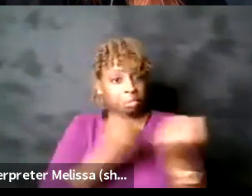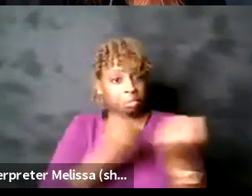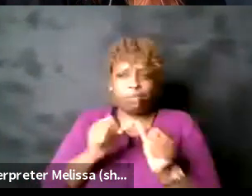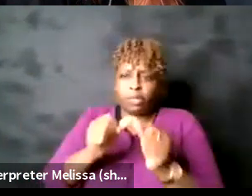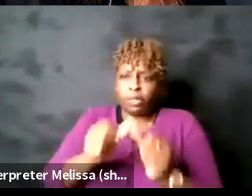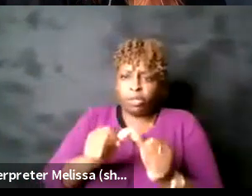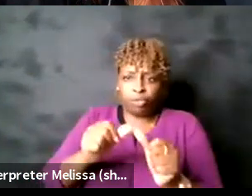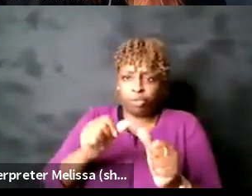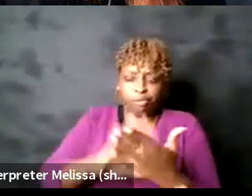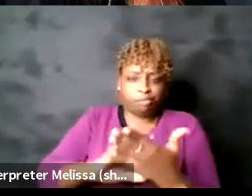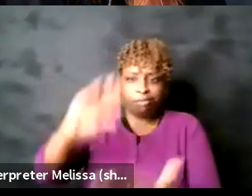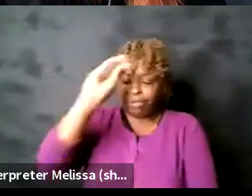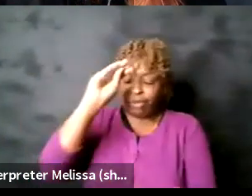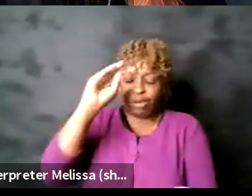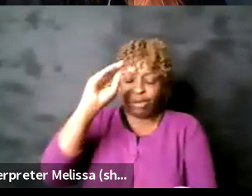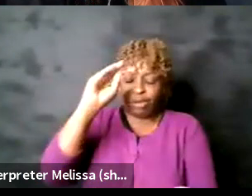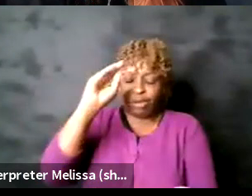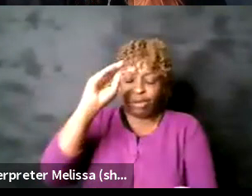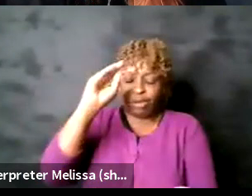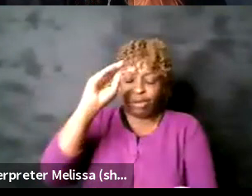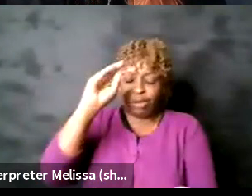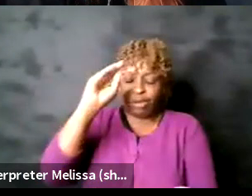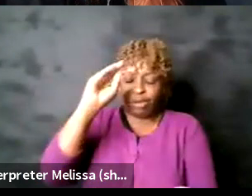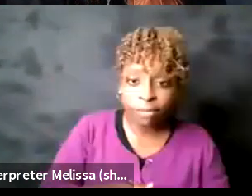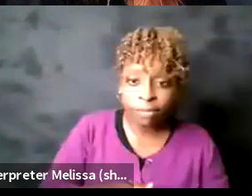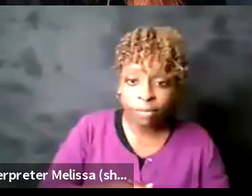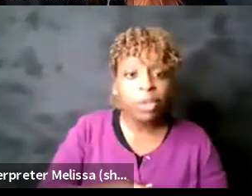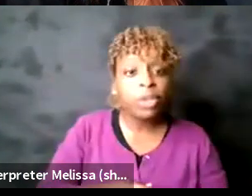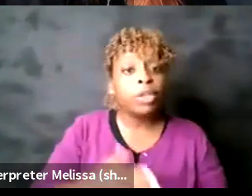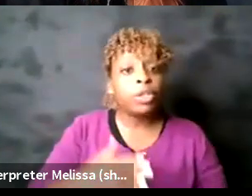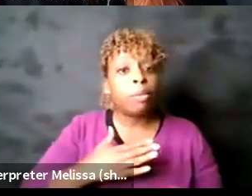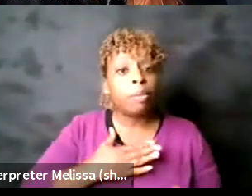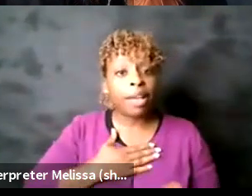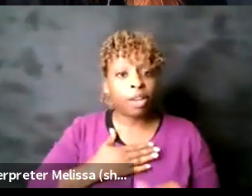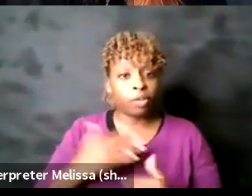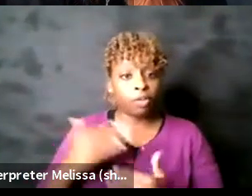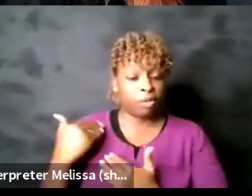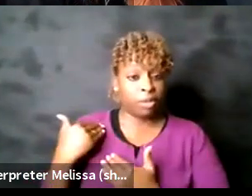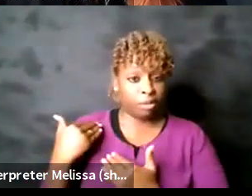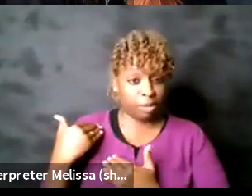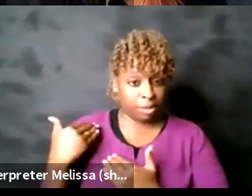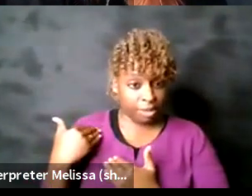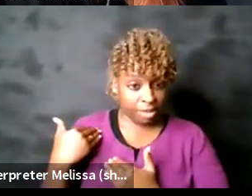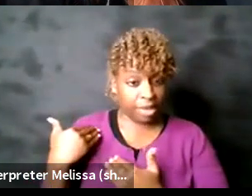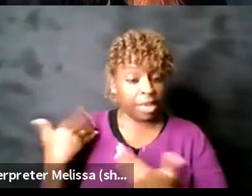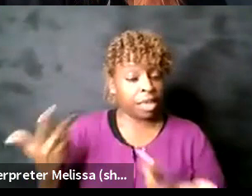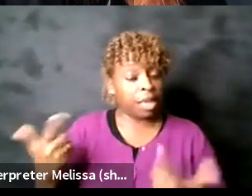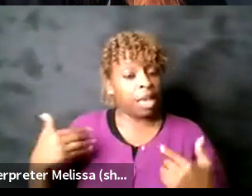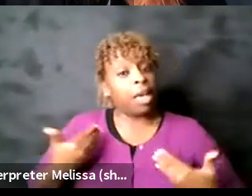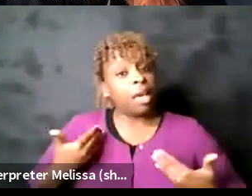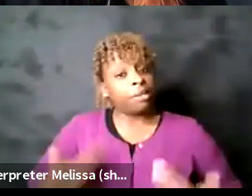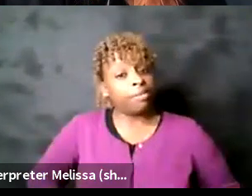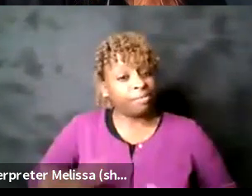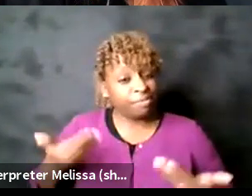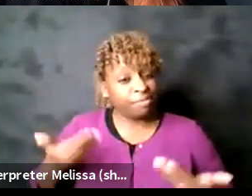my position as a front of house manager um um I am sometimes approached